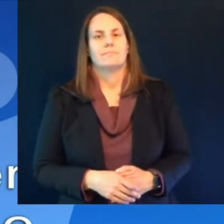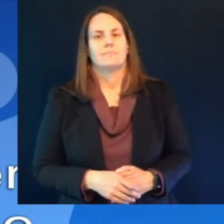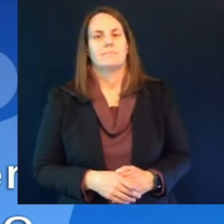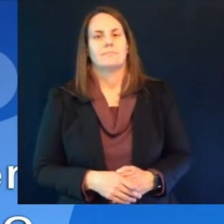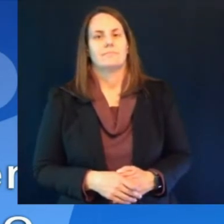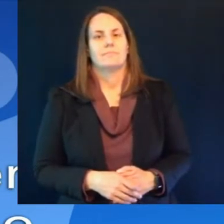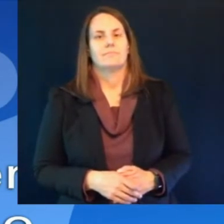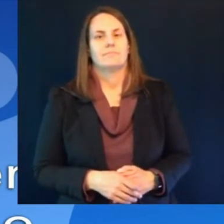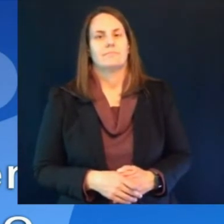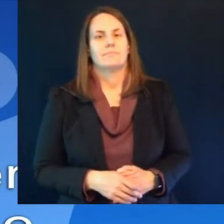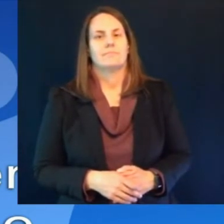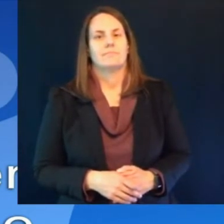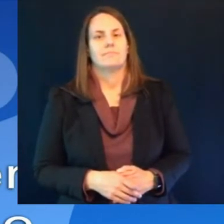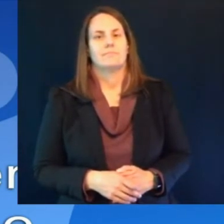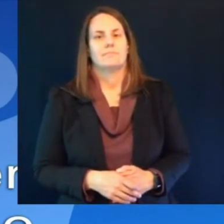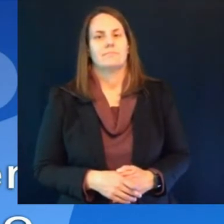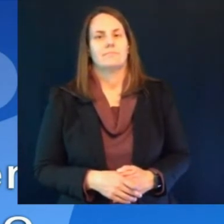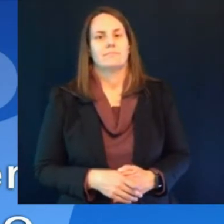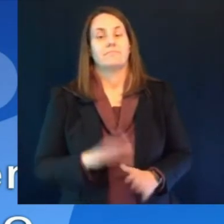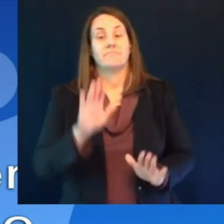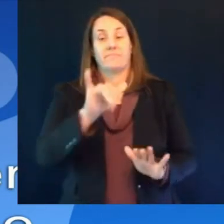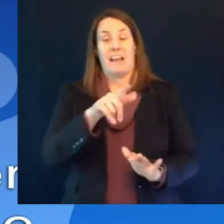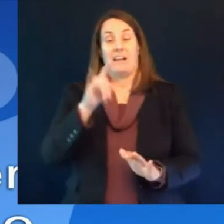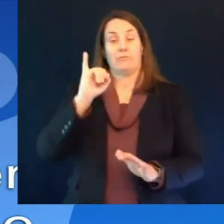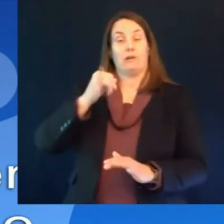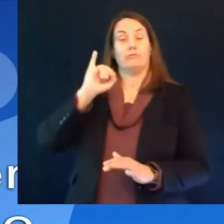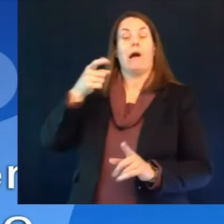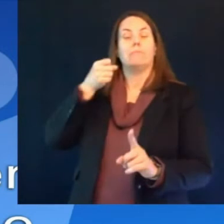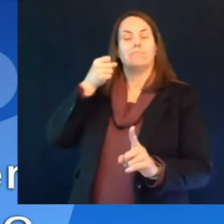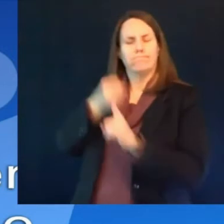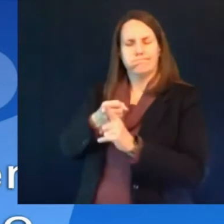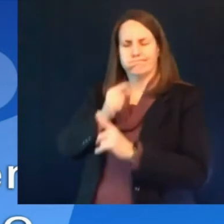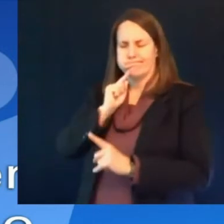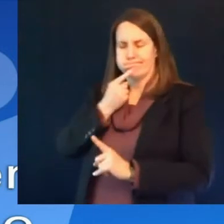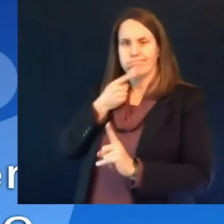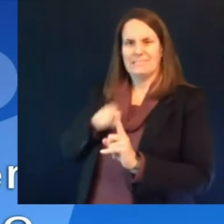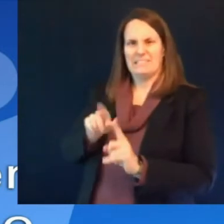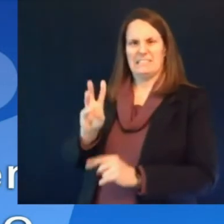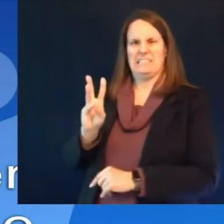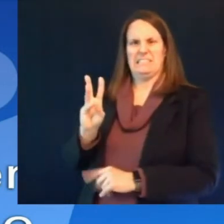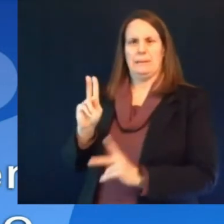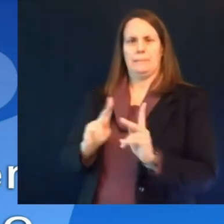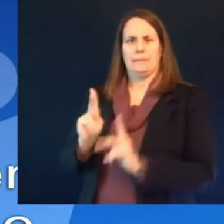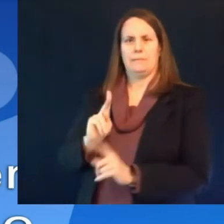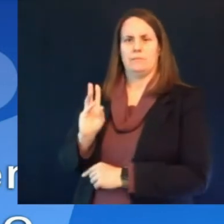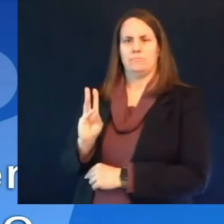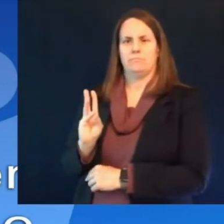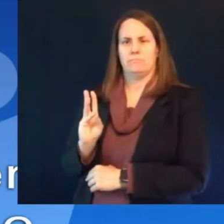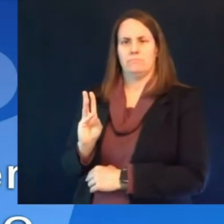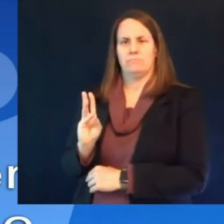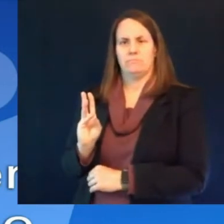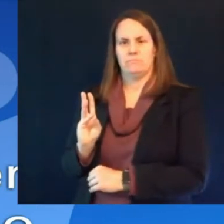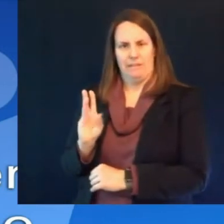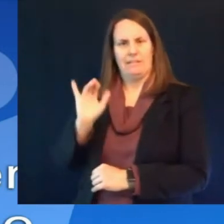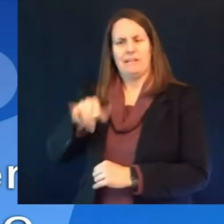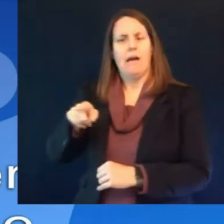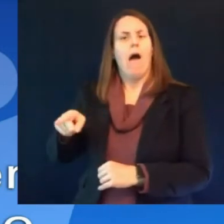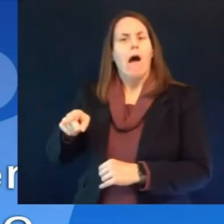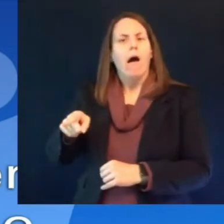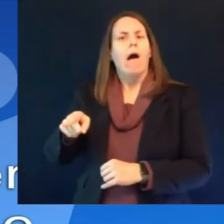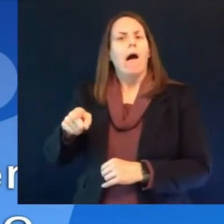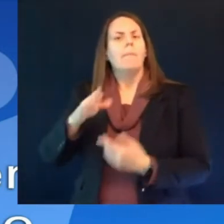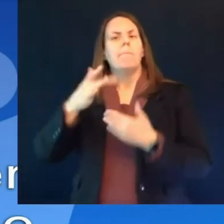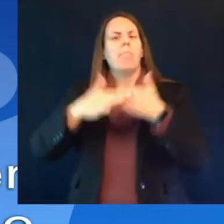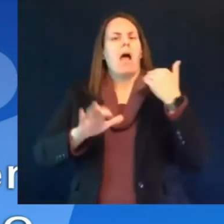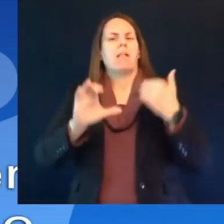cases of this or six reported blood clots or whatever out of almost seven million